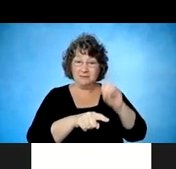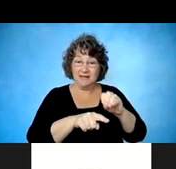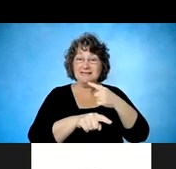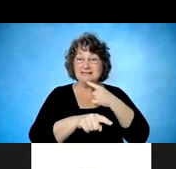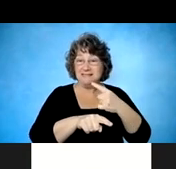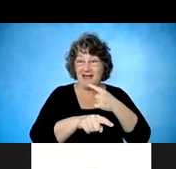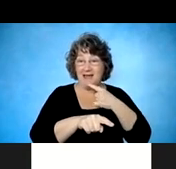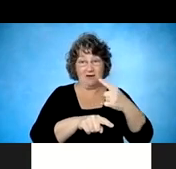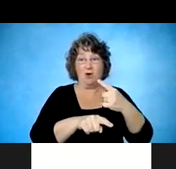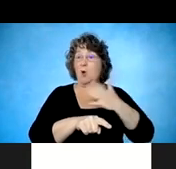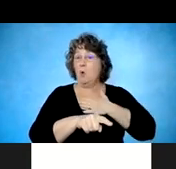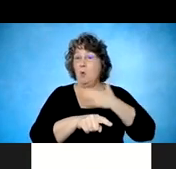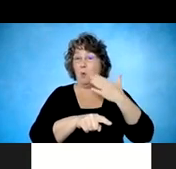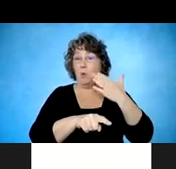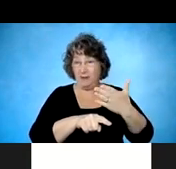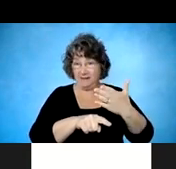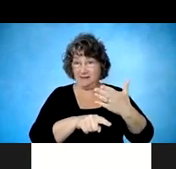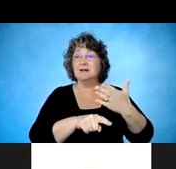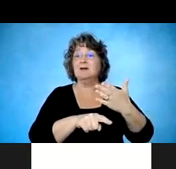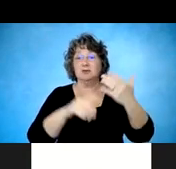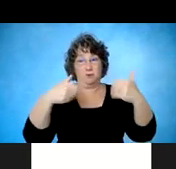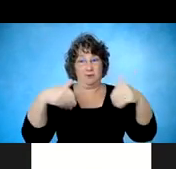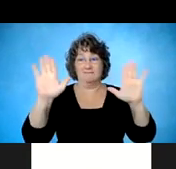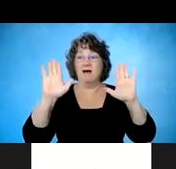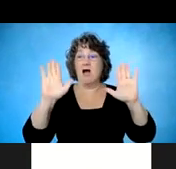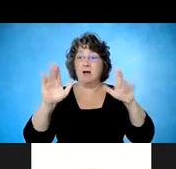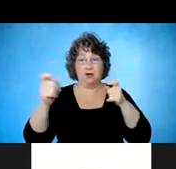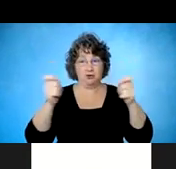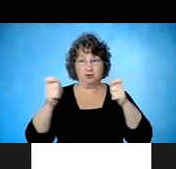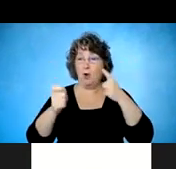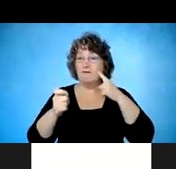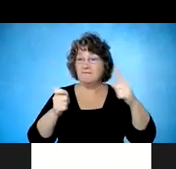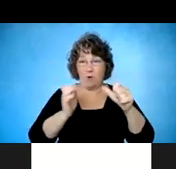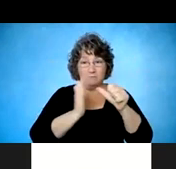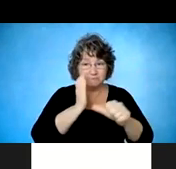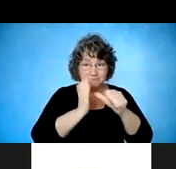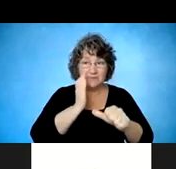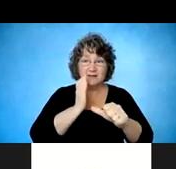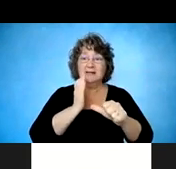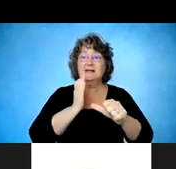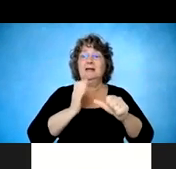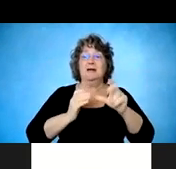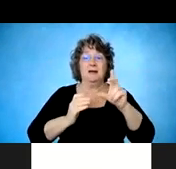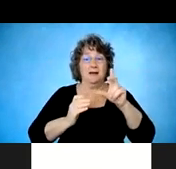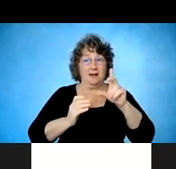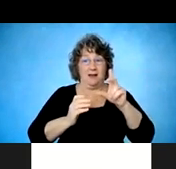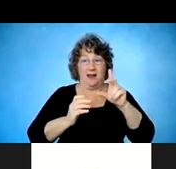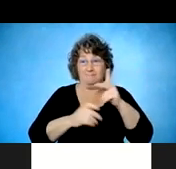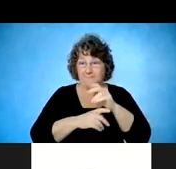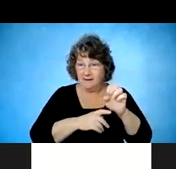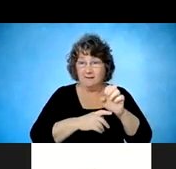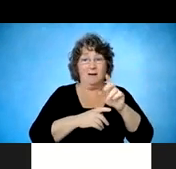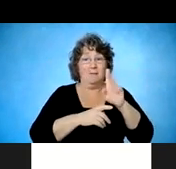function for relief from pain. Because when you sense that you just can't get rid of it, that causes depression.